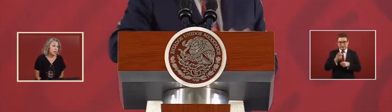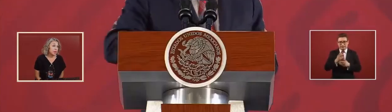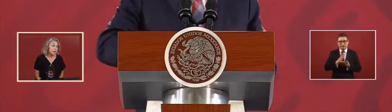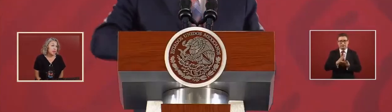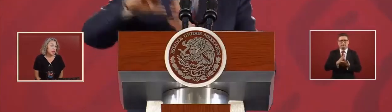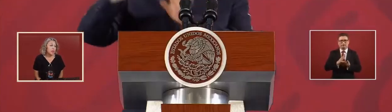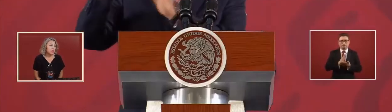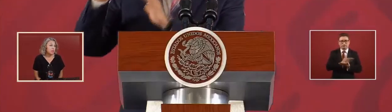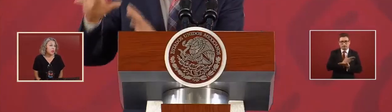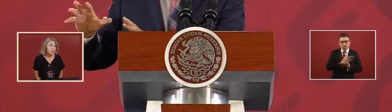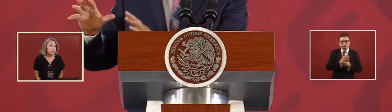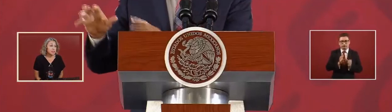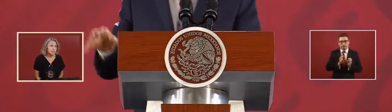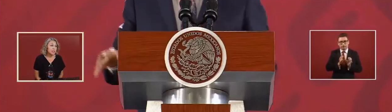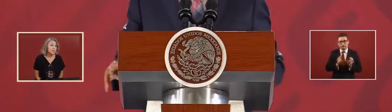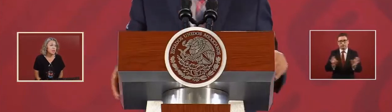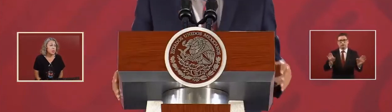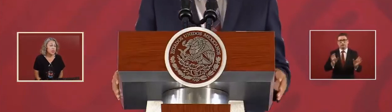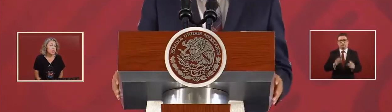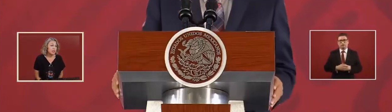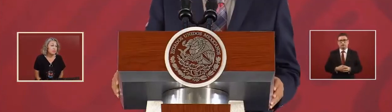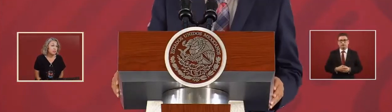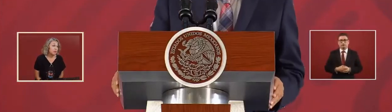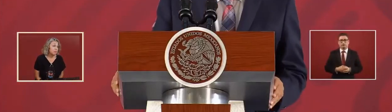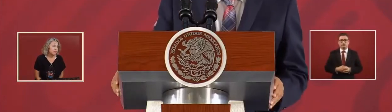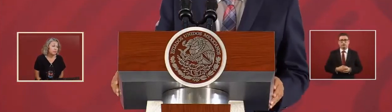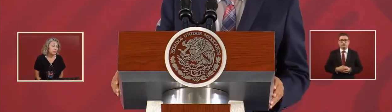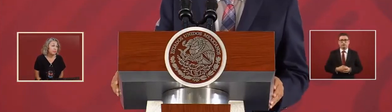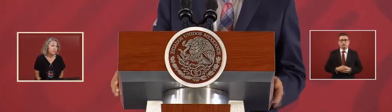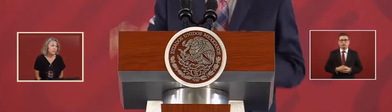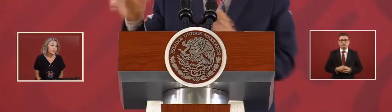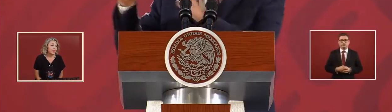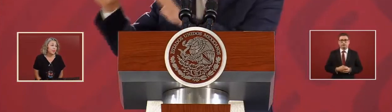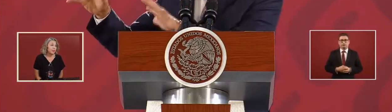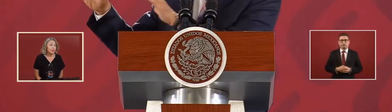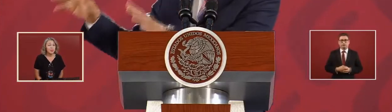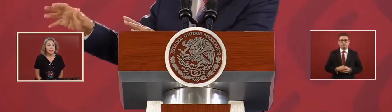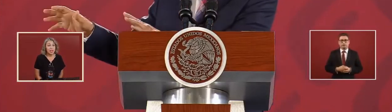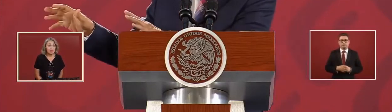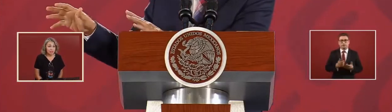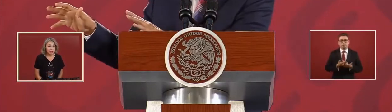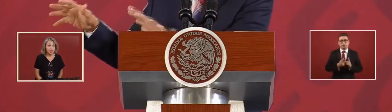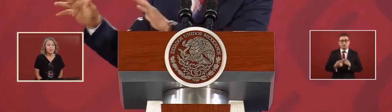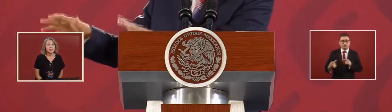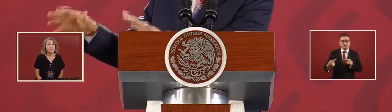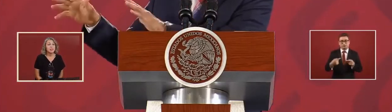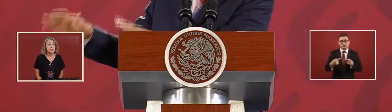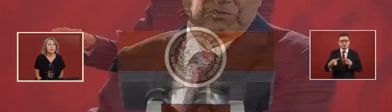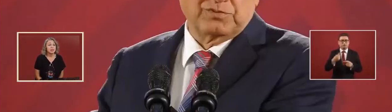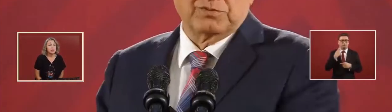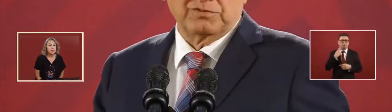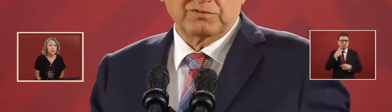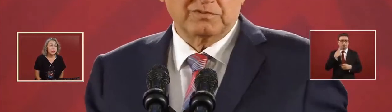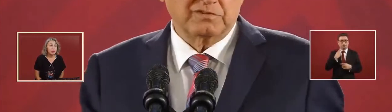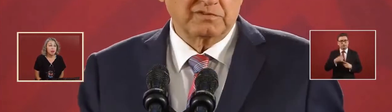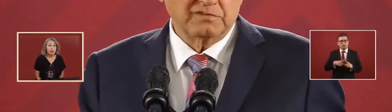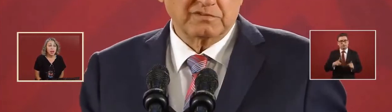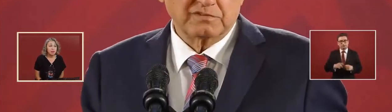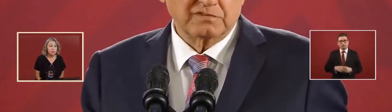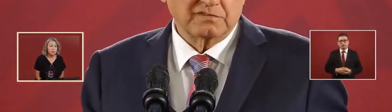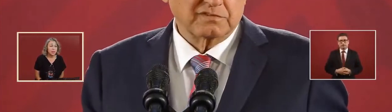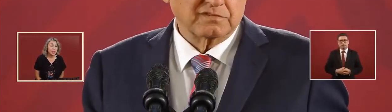separate that from the adversaries. The political adversaries.